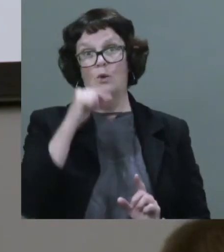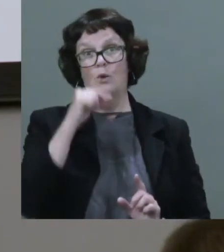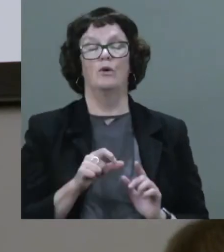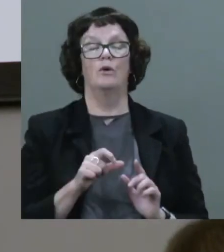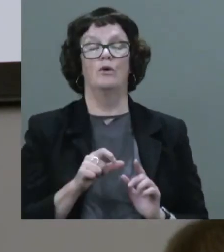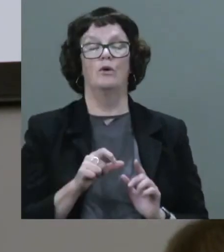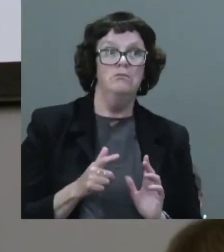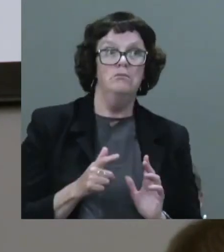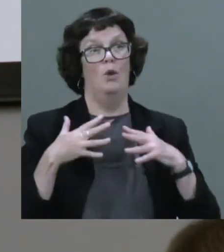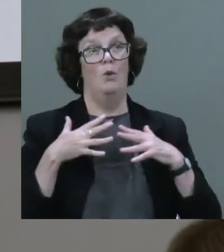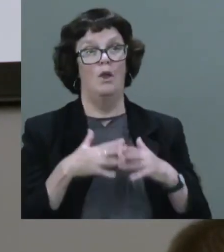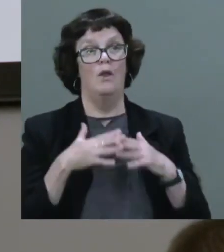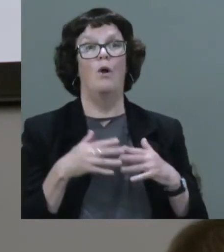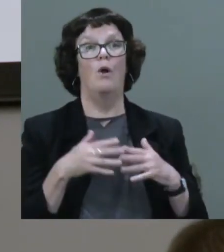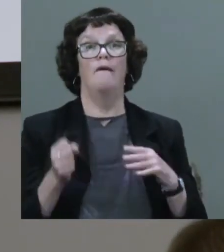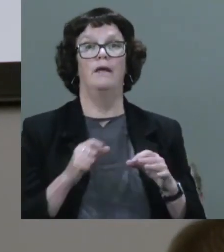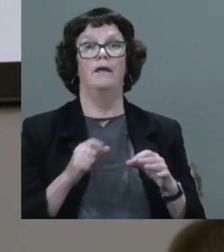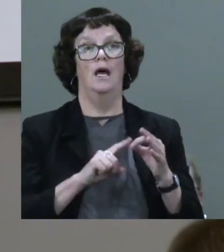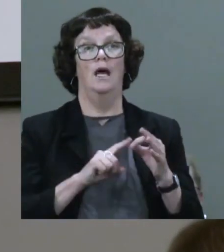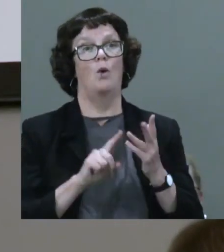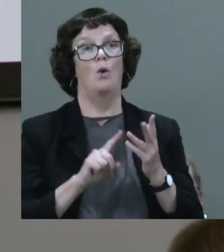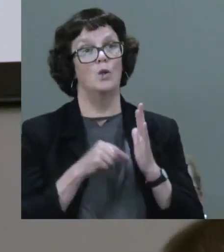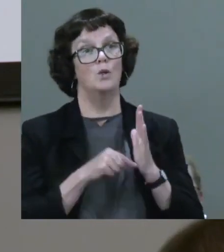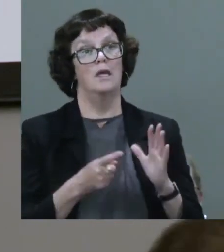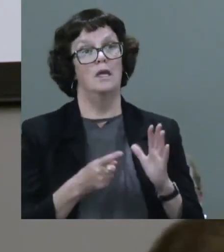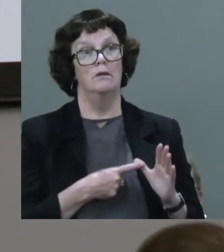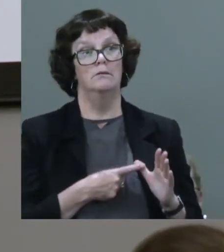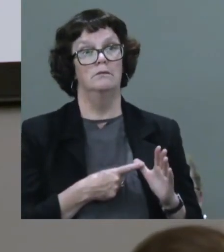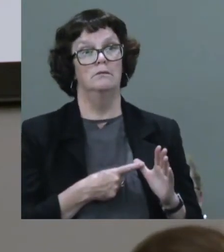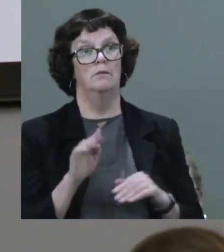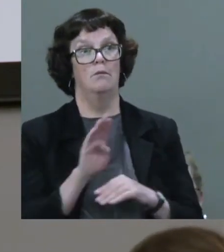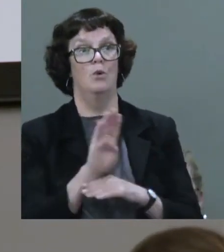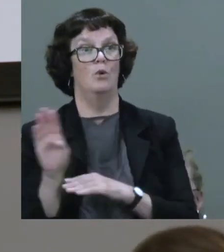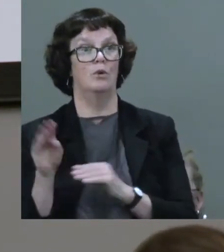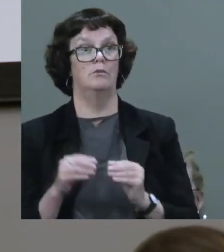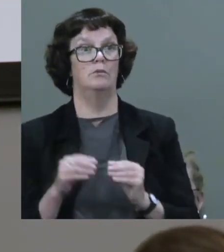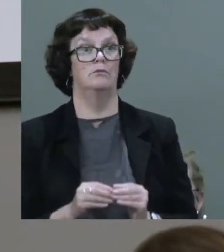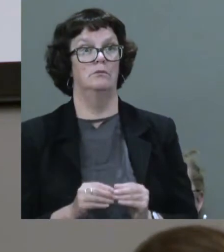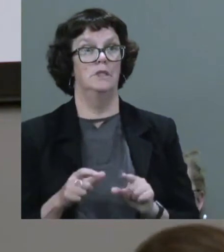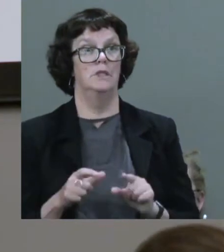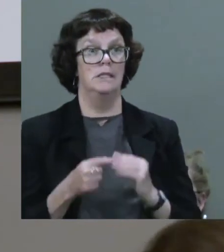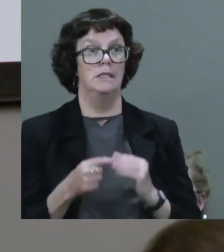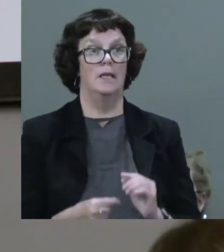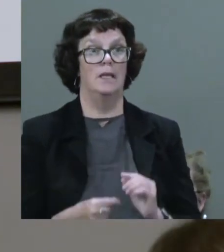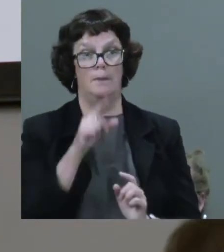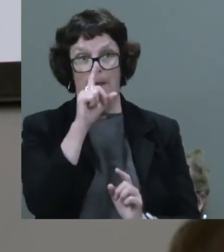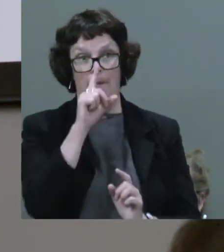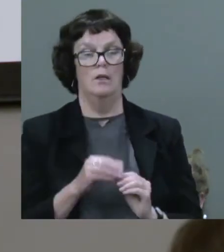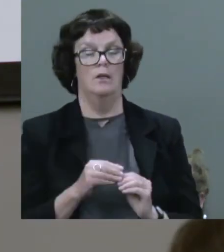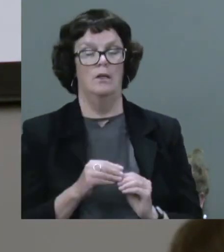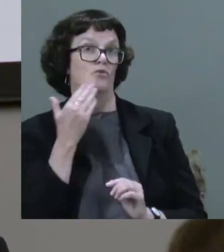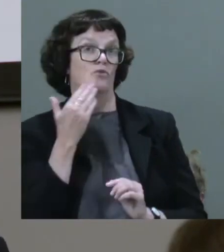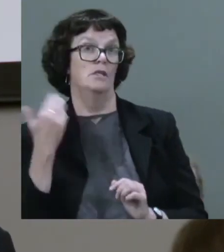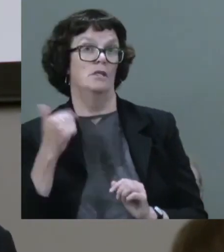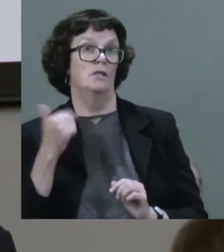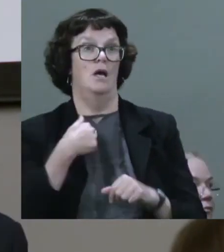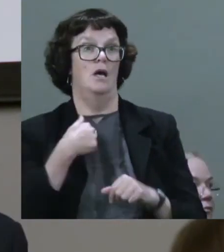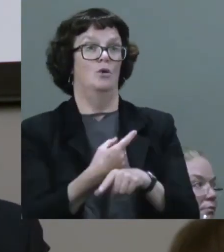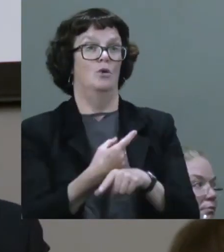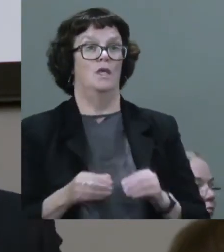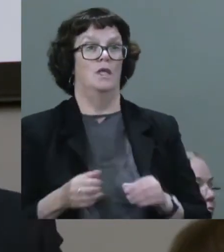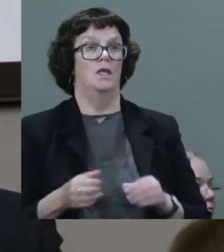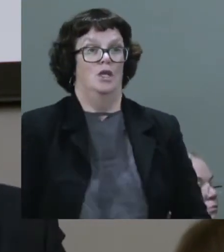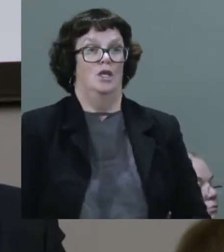on the board in terms of disability. And I will say that I recently had a conversation with the chair,